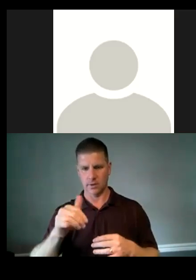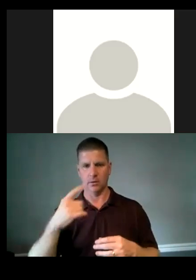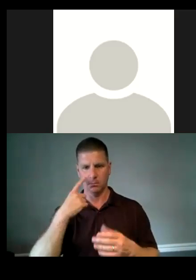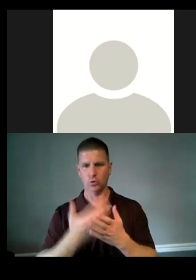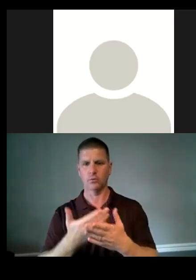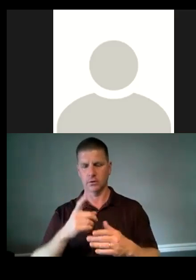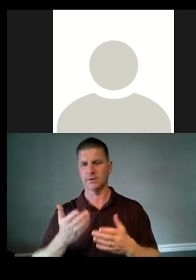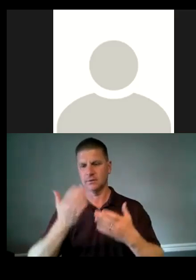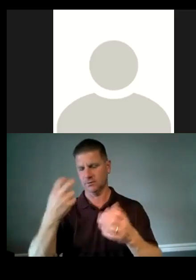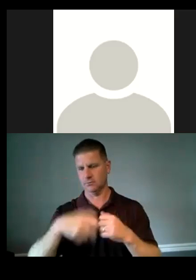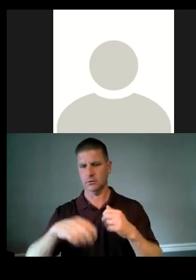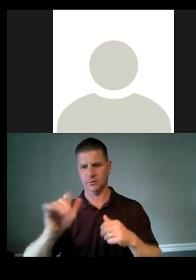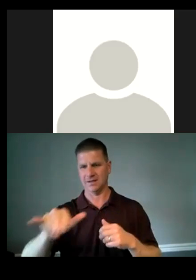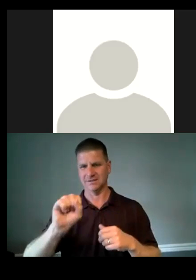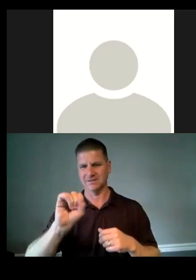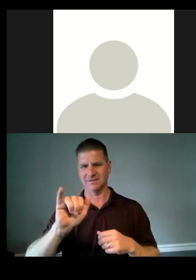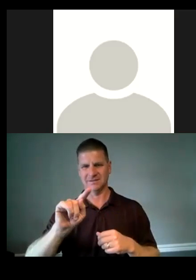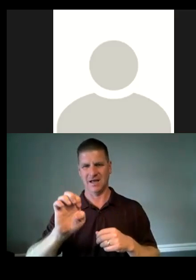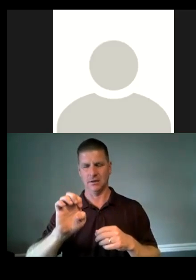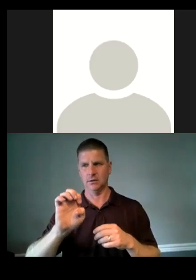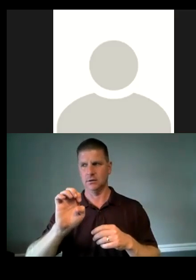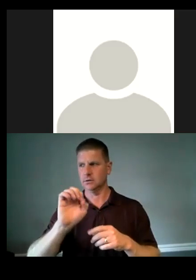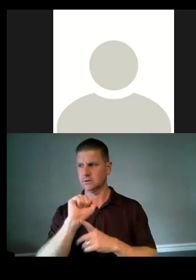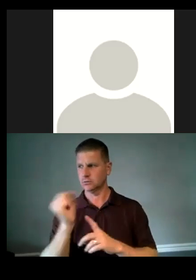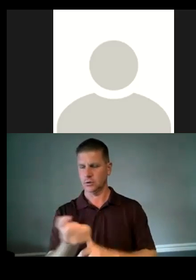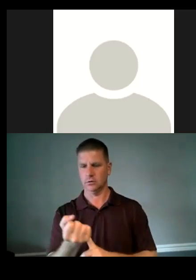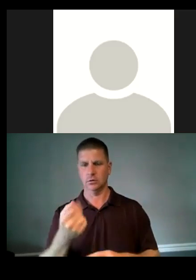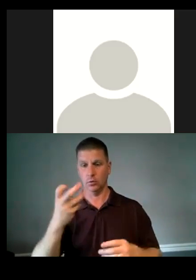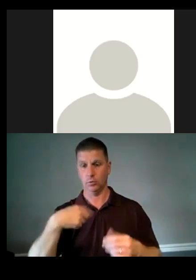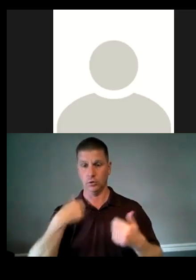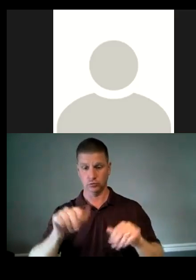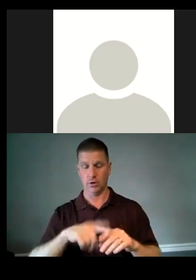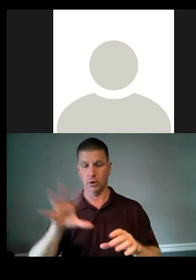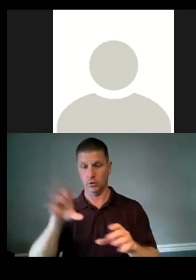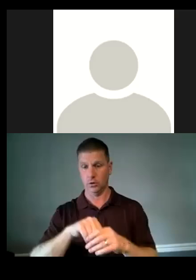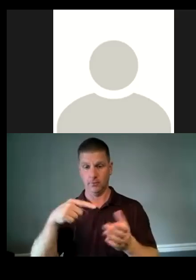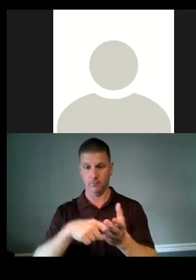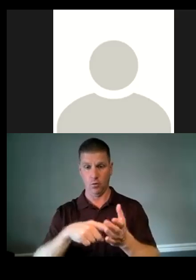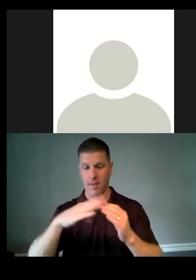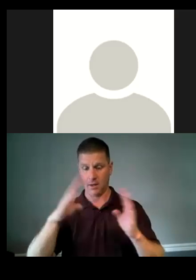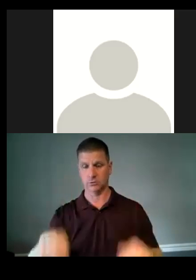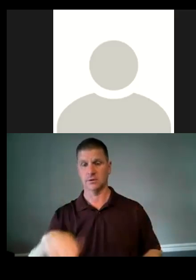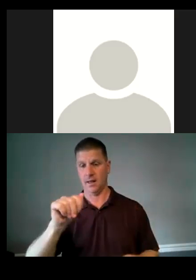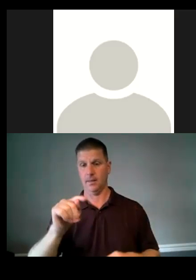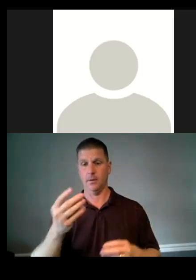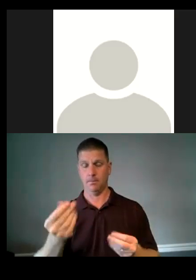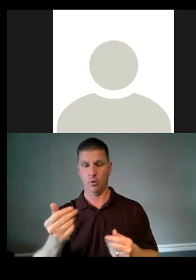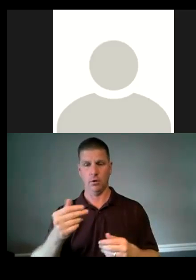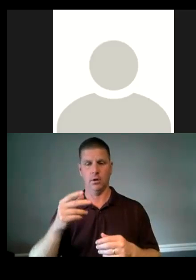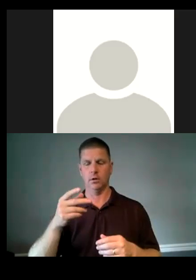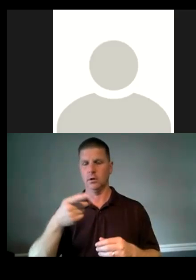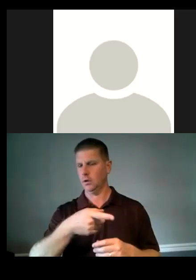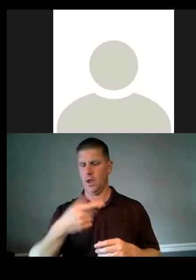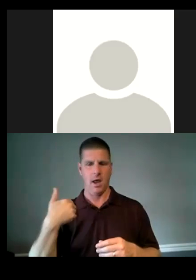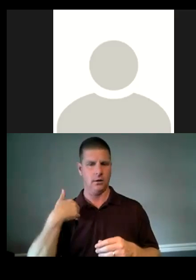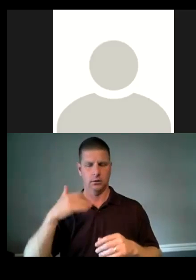difficult given the site conditions. When we tried to include affordable housing at the property, the project faced a huge funding